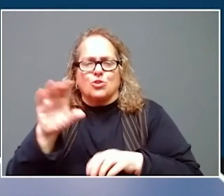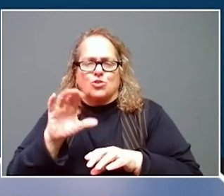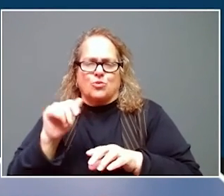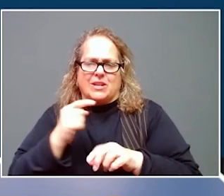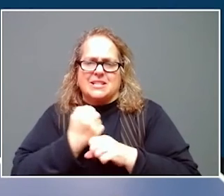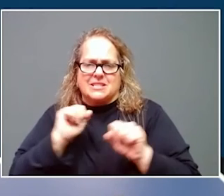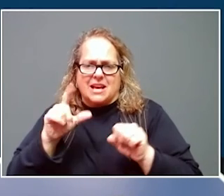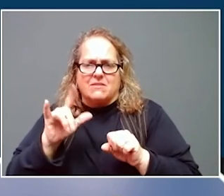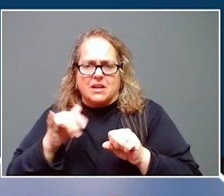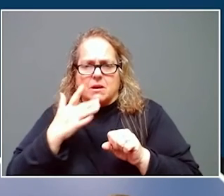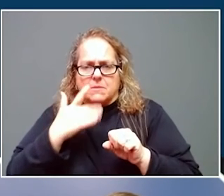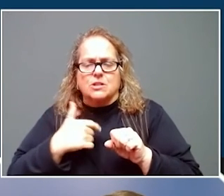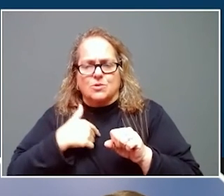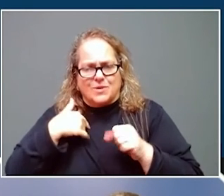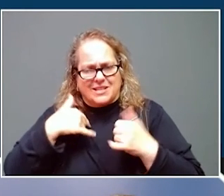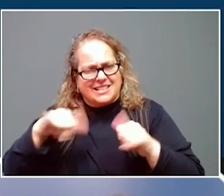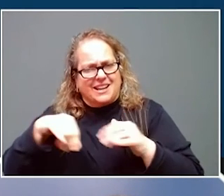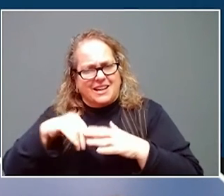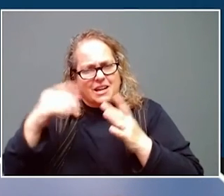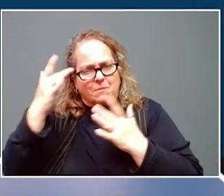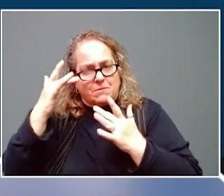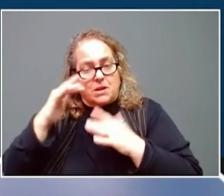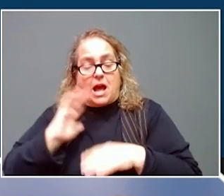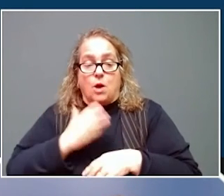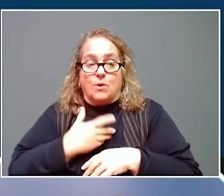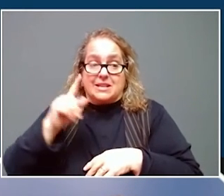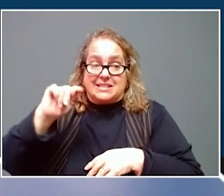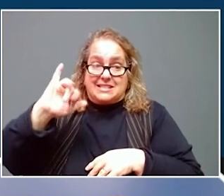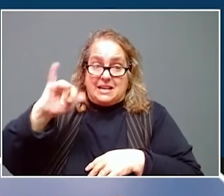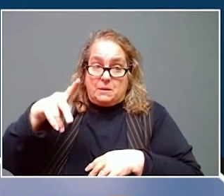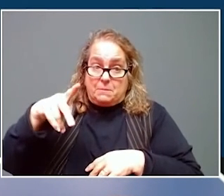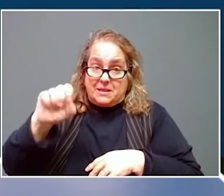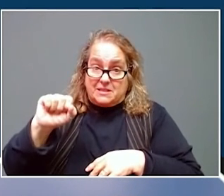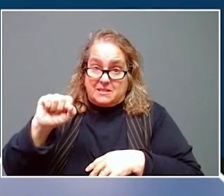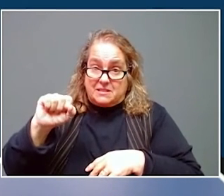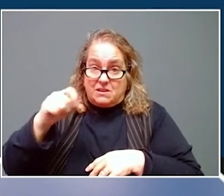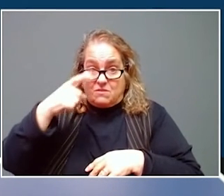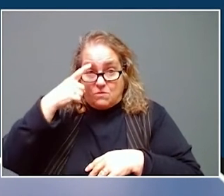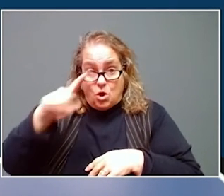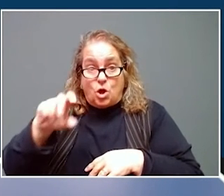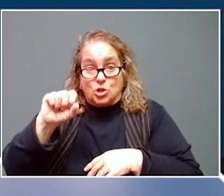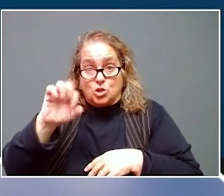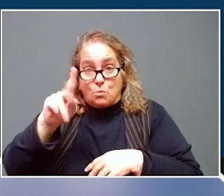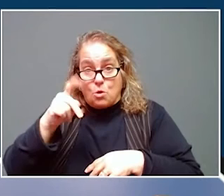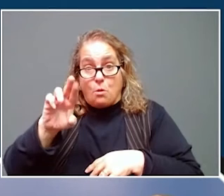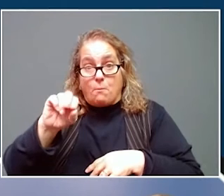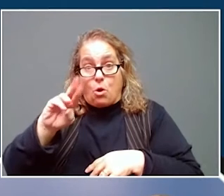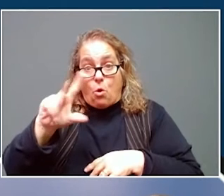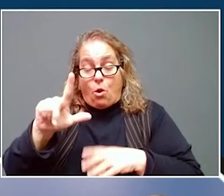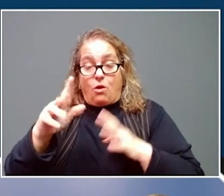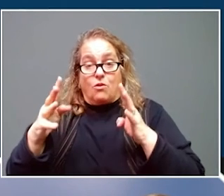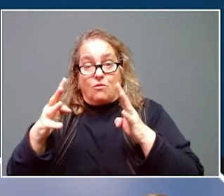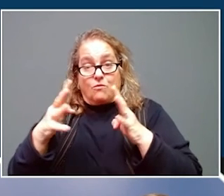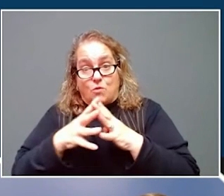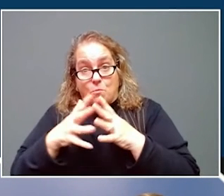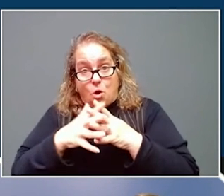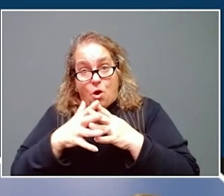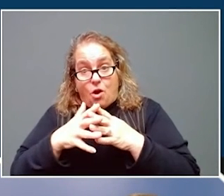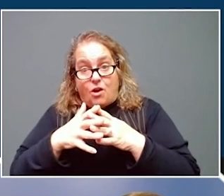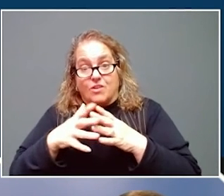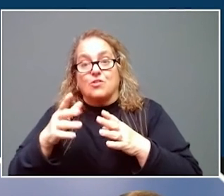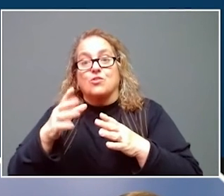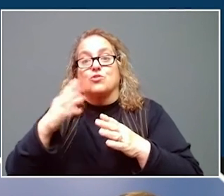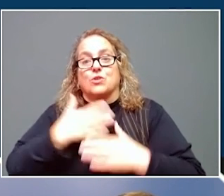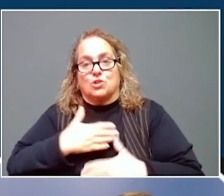parties from becoming super spreader events. Those tips include staying home if you are sick, getting vaccinated and boosted, getting